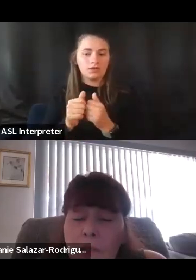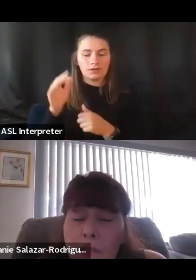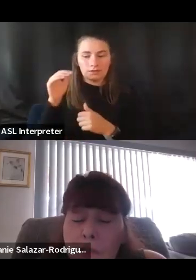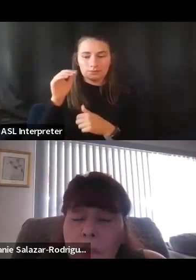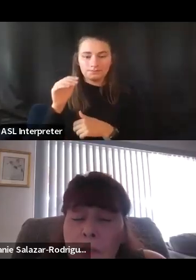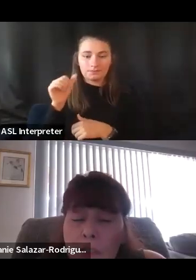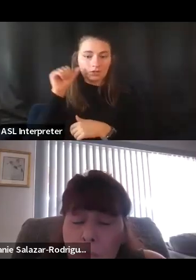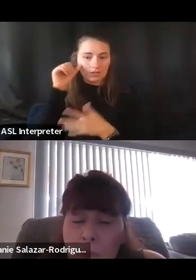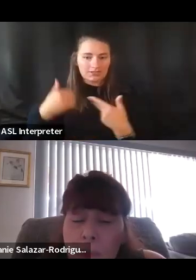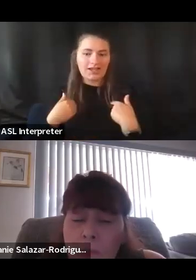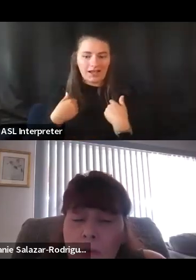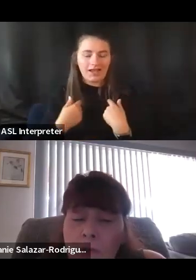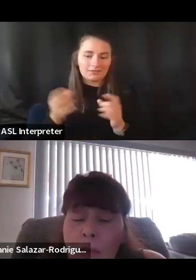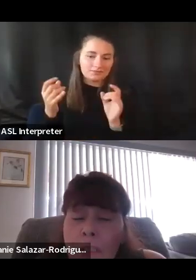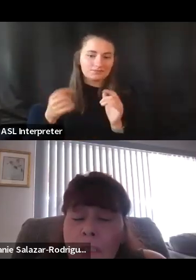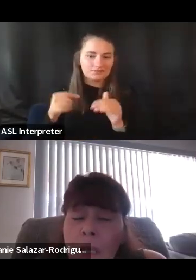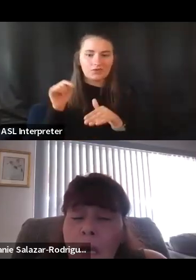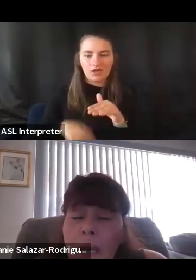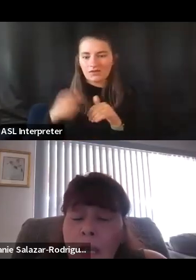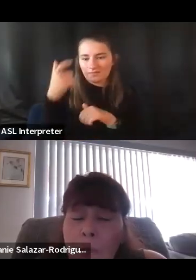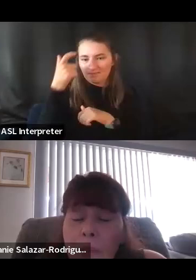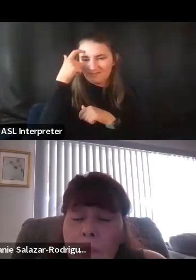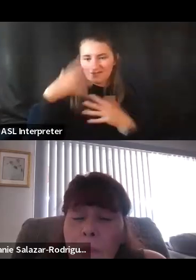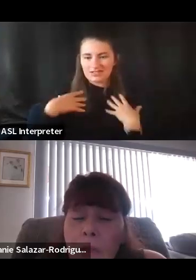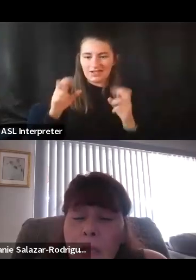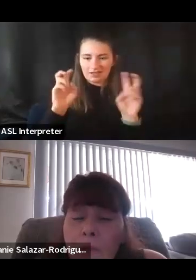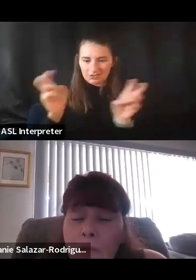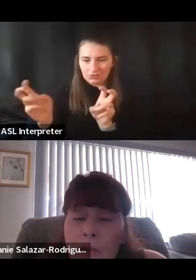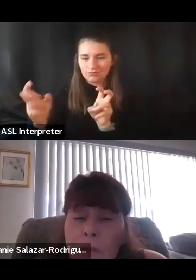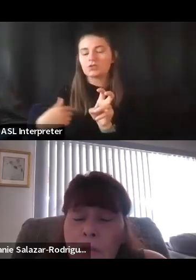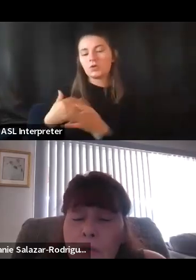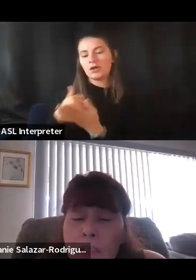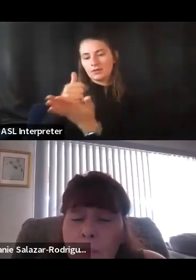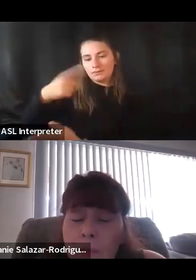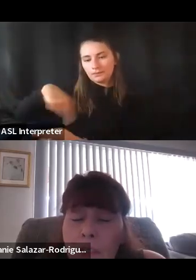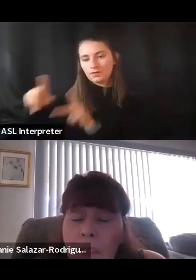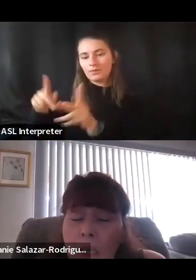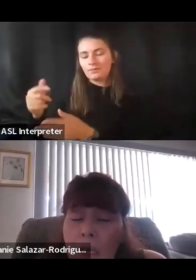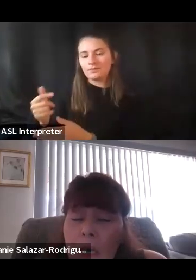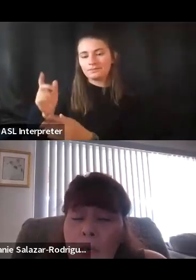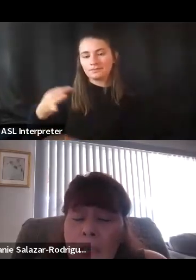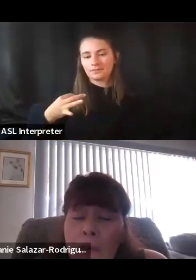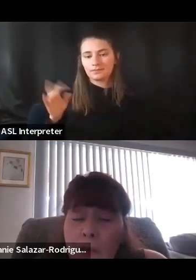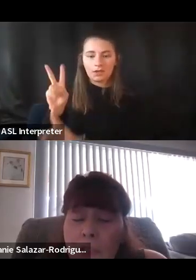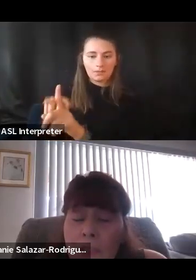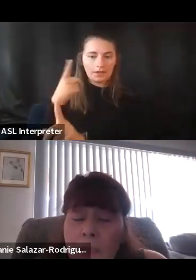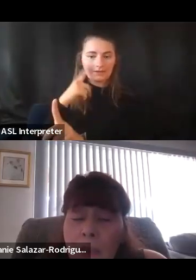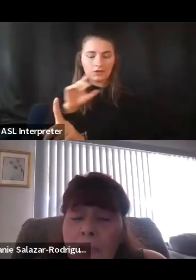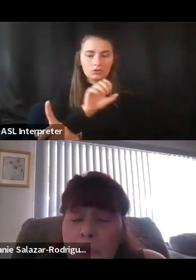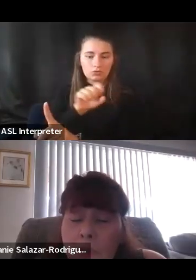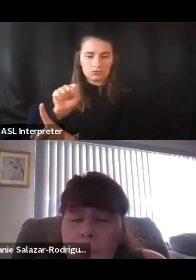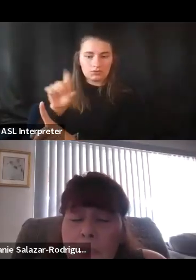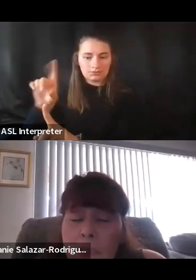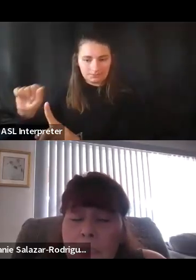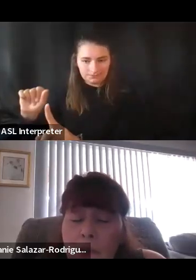those individuals, including some members of my own family, I helped them apply for their social security disability. Um, even going to see a